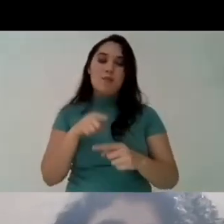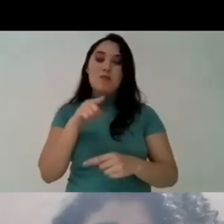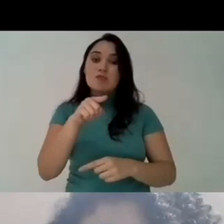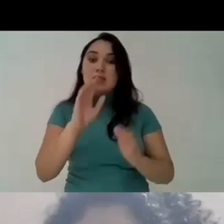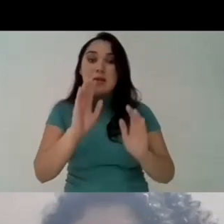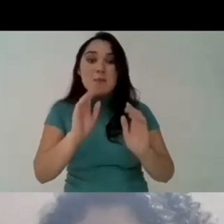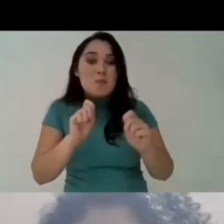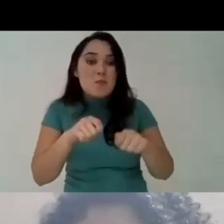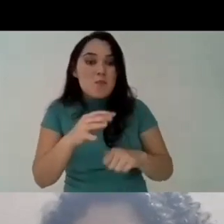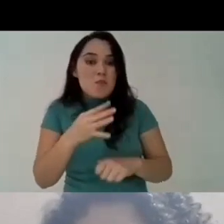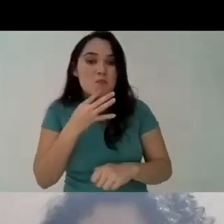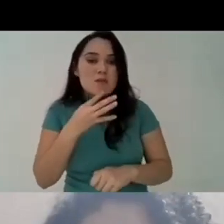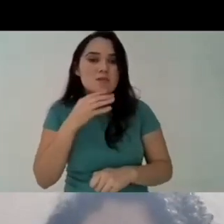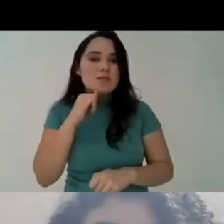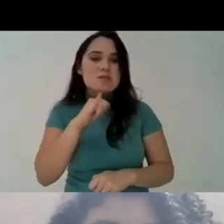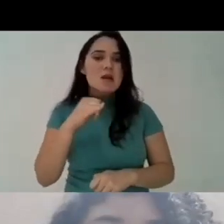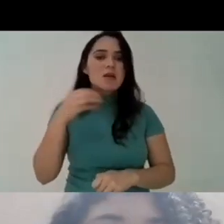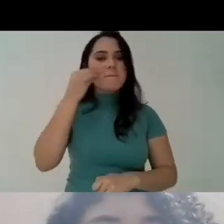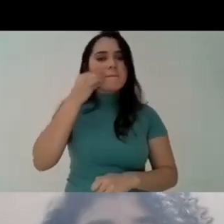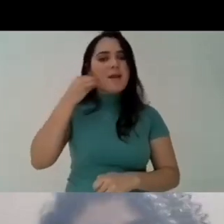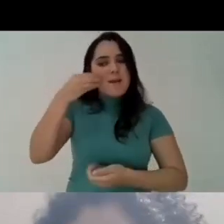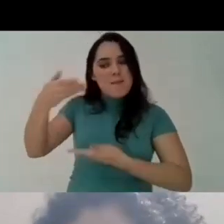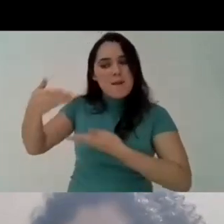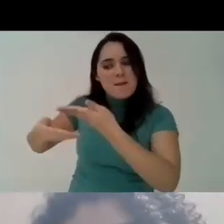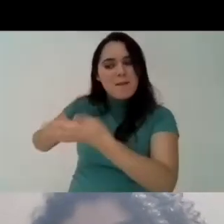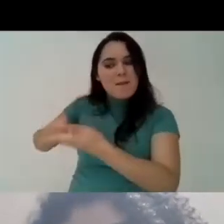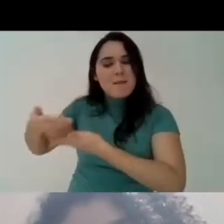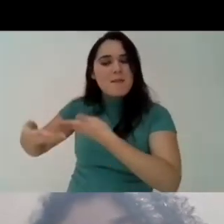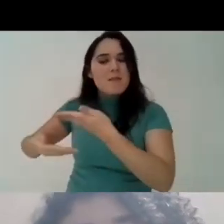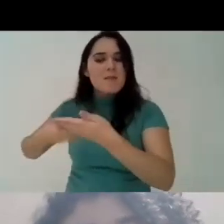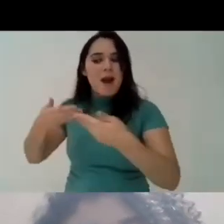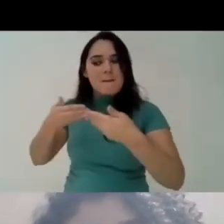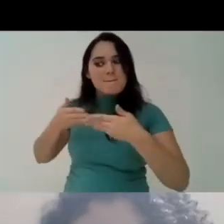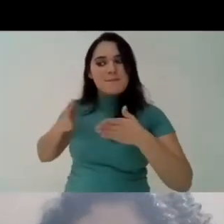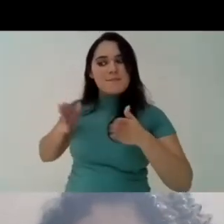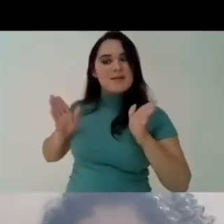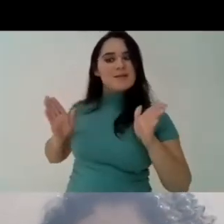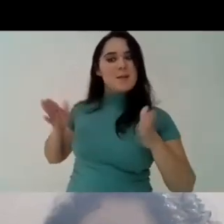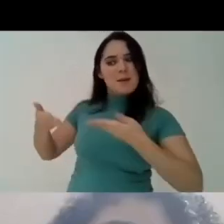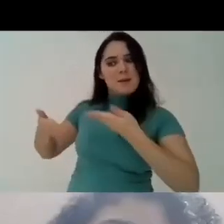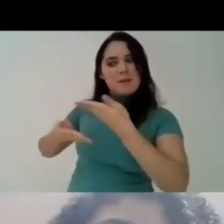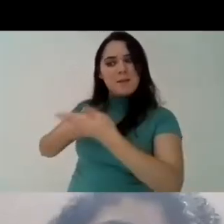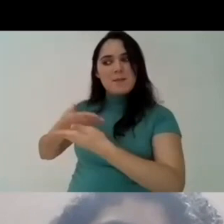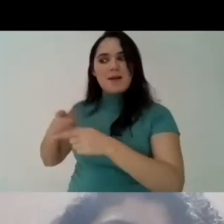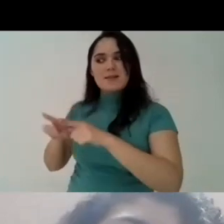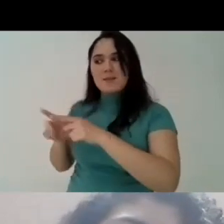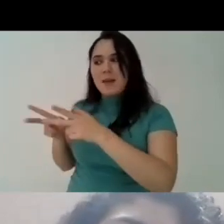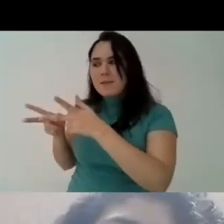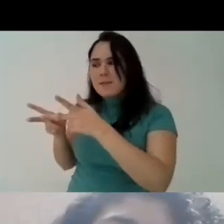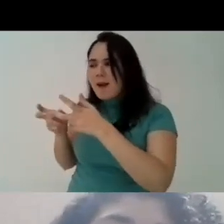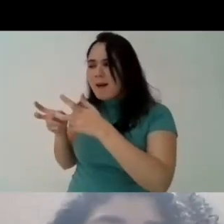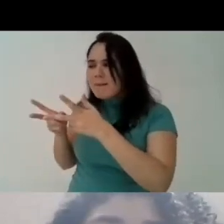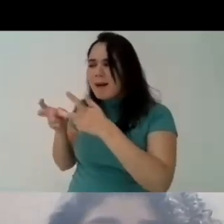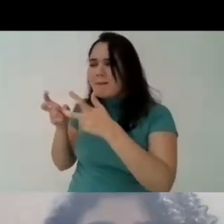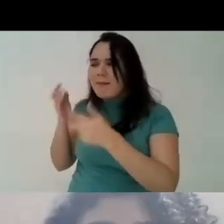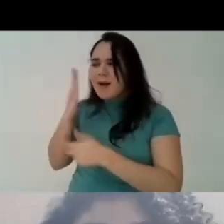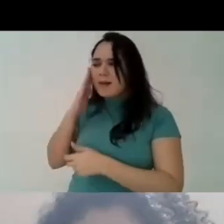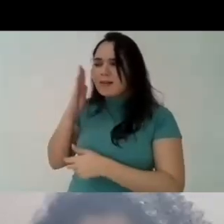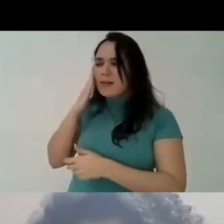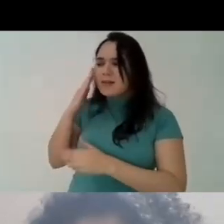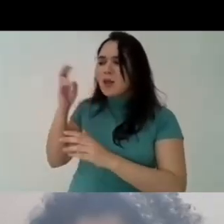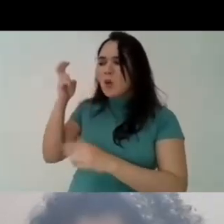are and you know they do not have knowledge they are not open to study uh